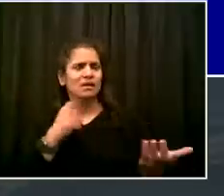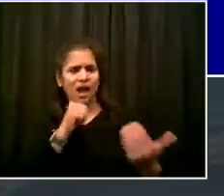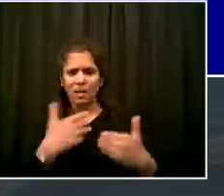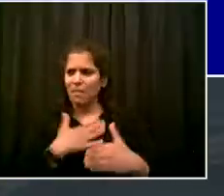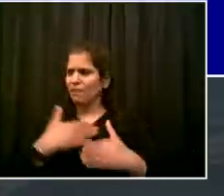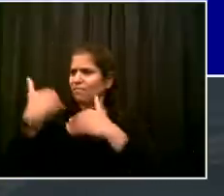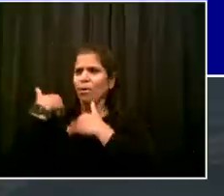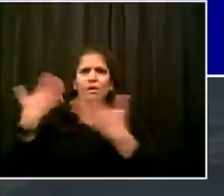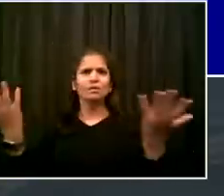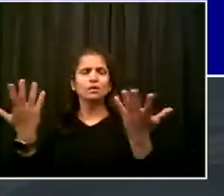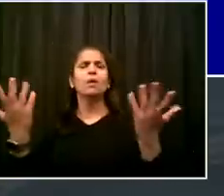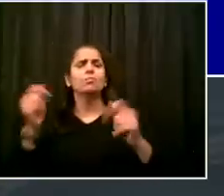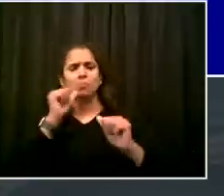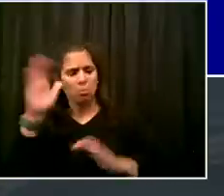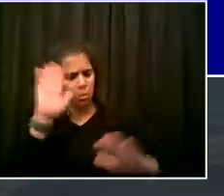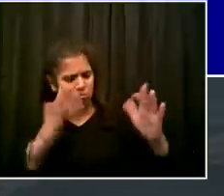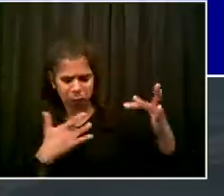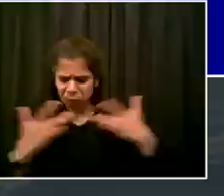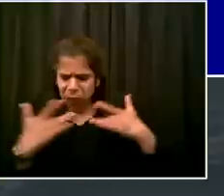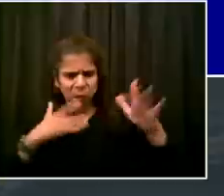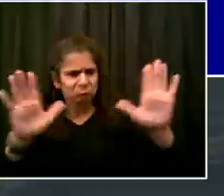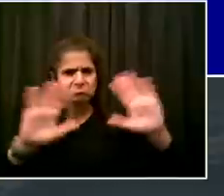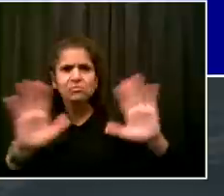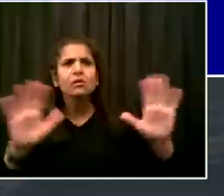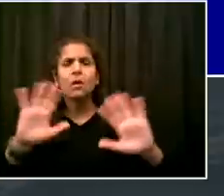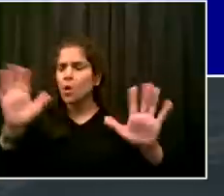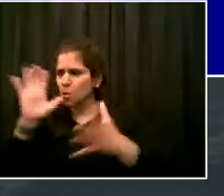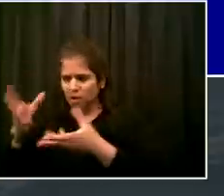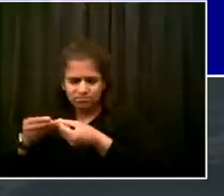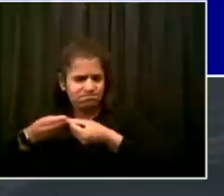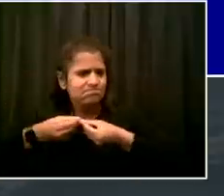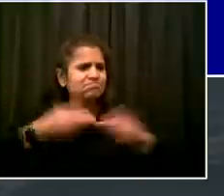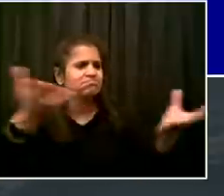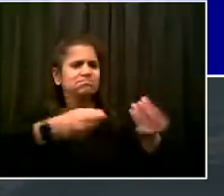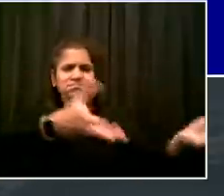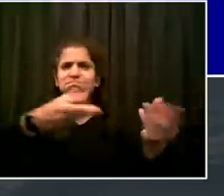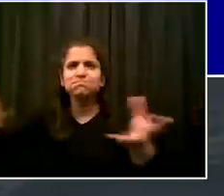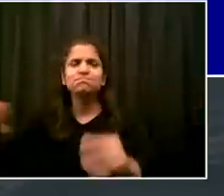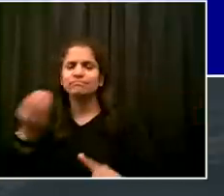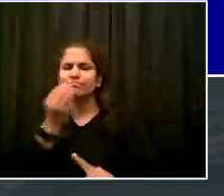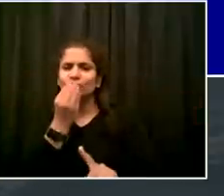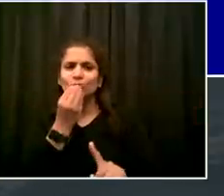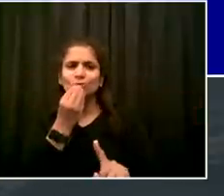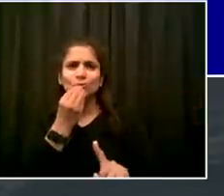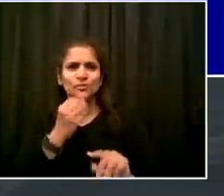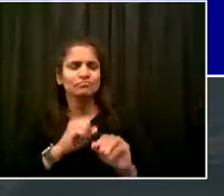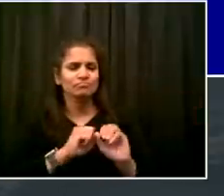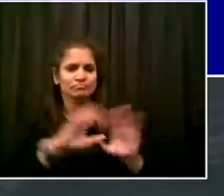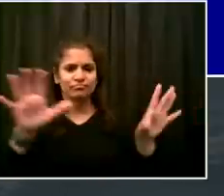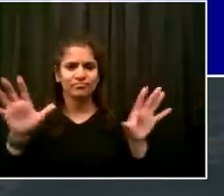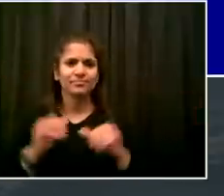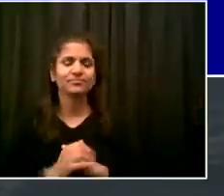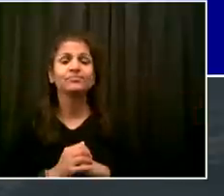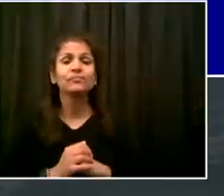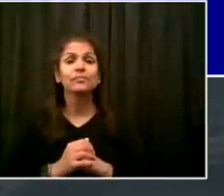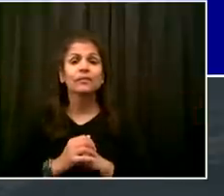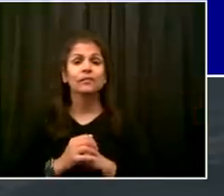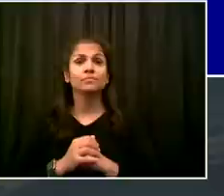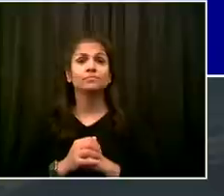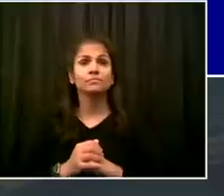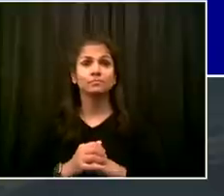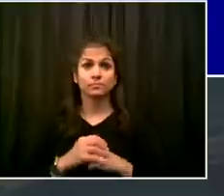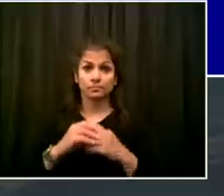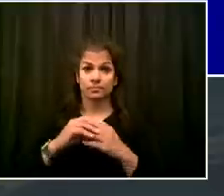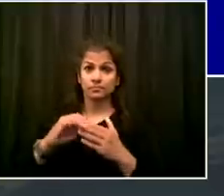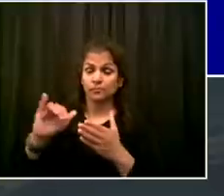And I want it to be clear. We have the simplest, clearest sense of mission when it comes to the